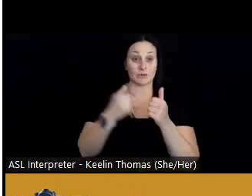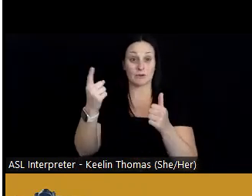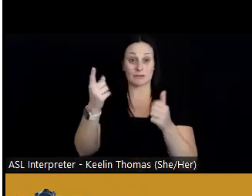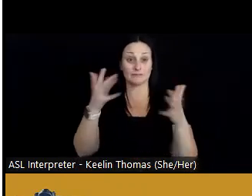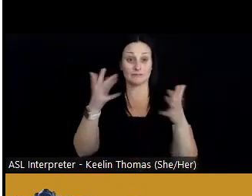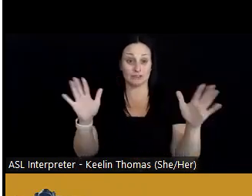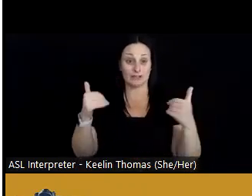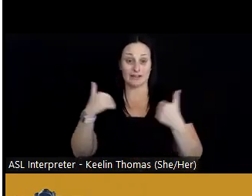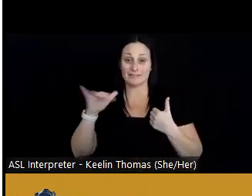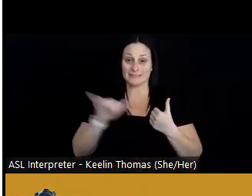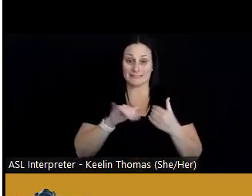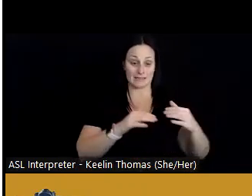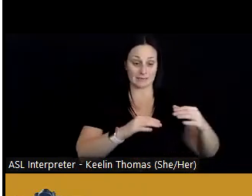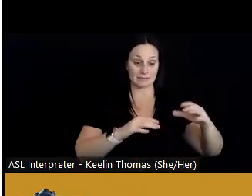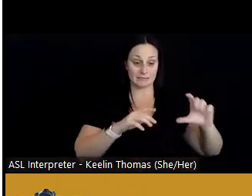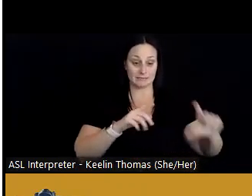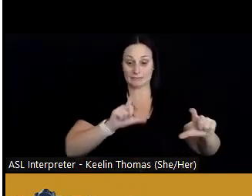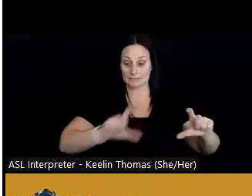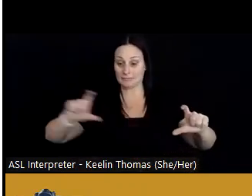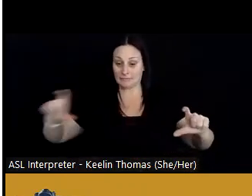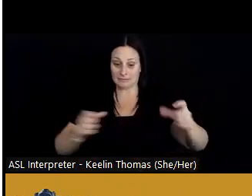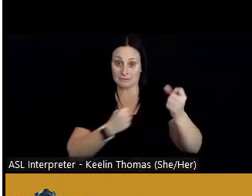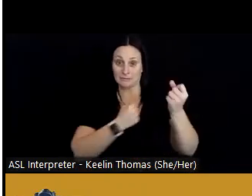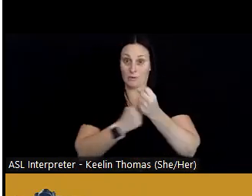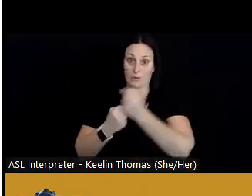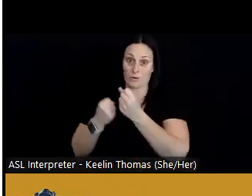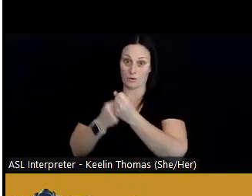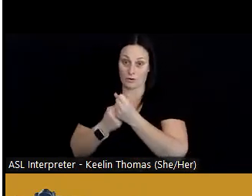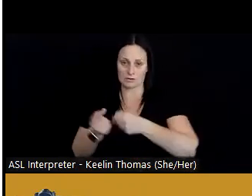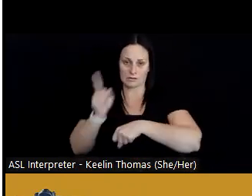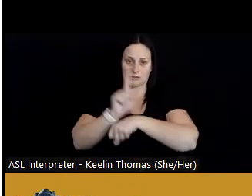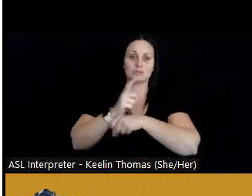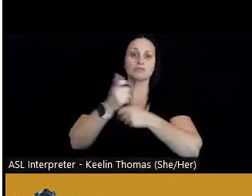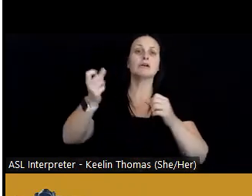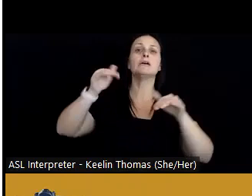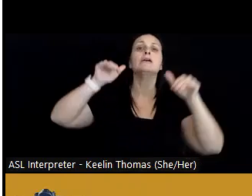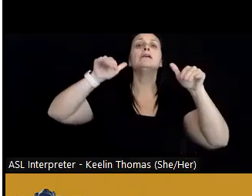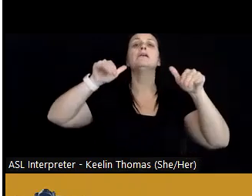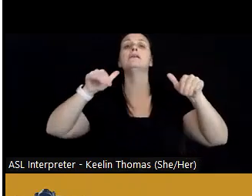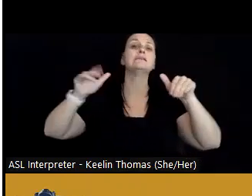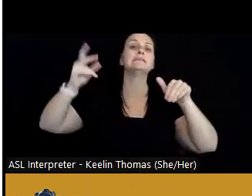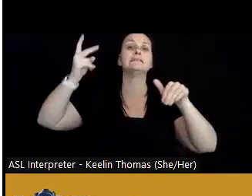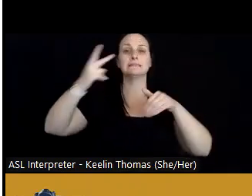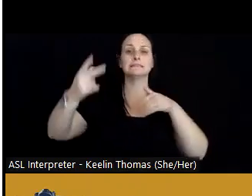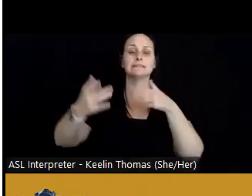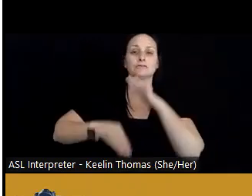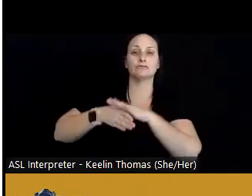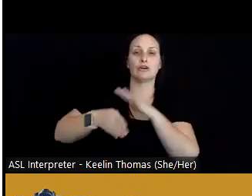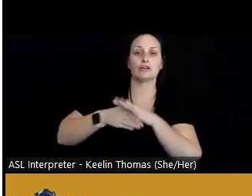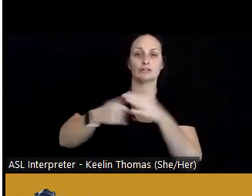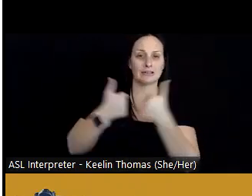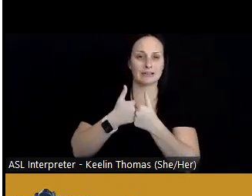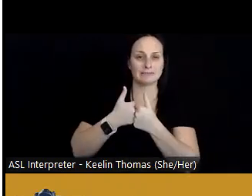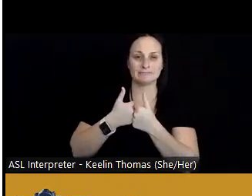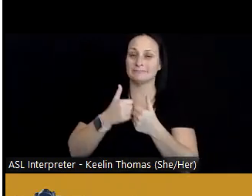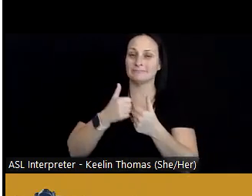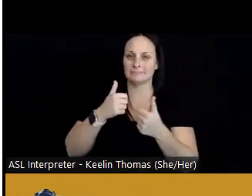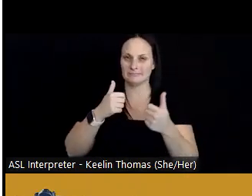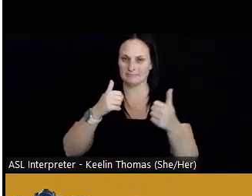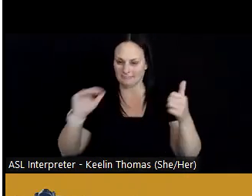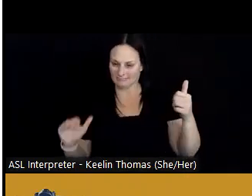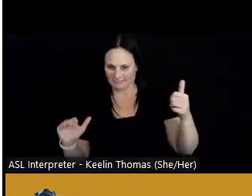given the same support to try and improve their ability to see the soccer match, and it doesn't work for all.